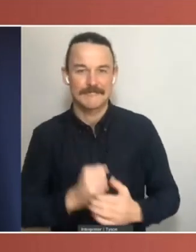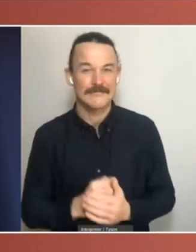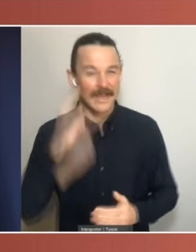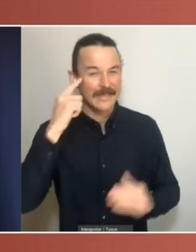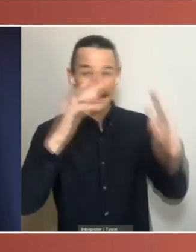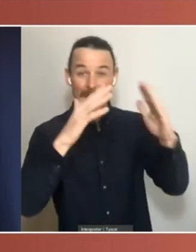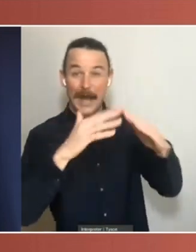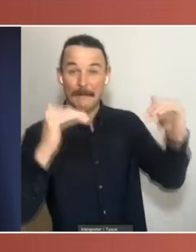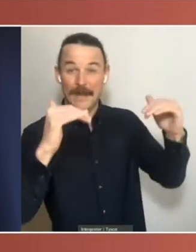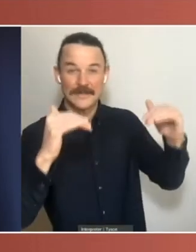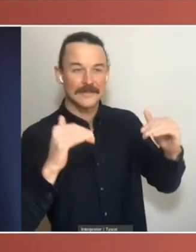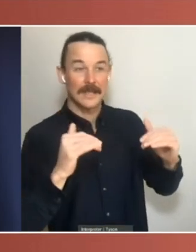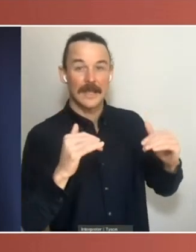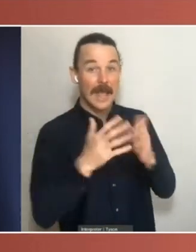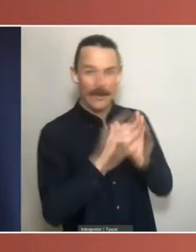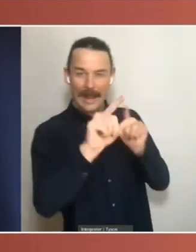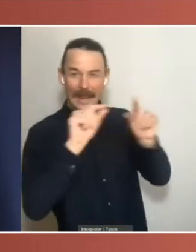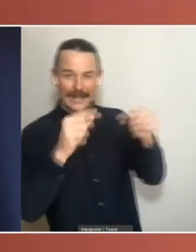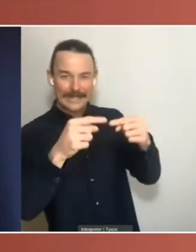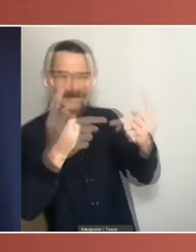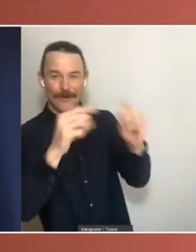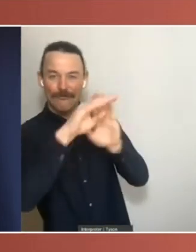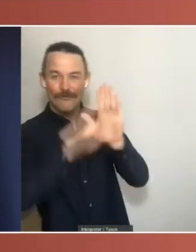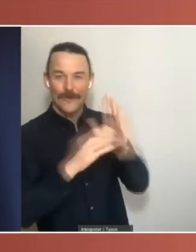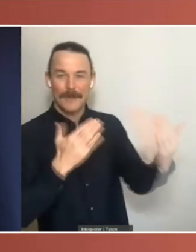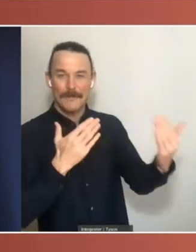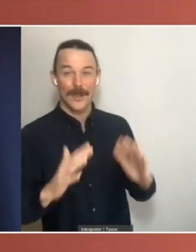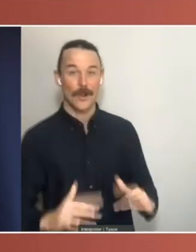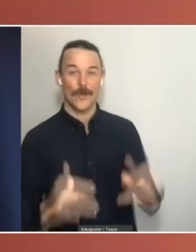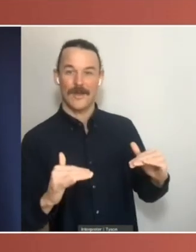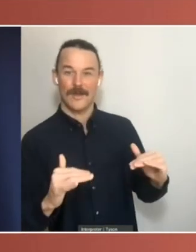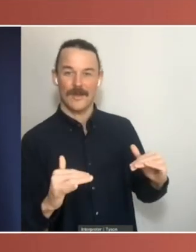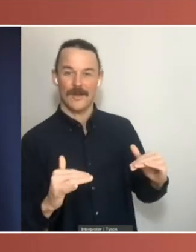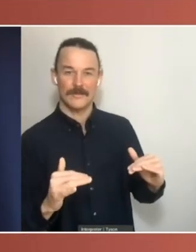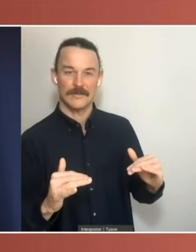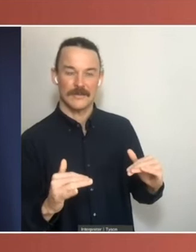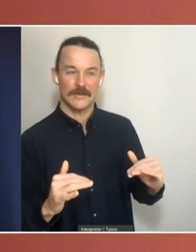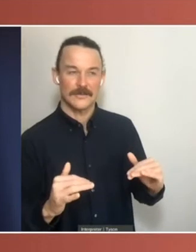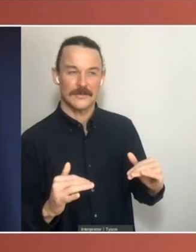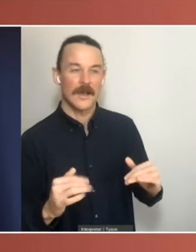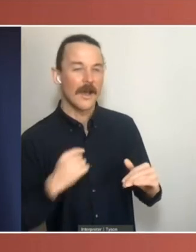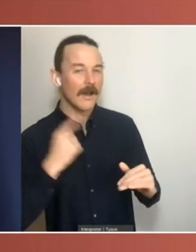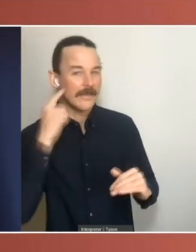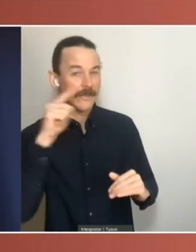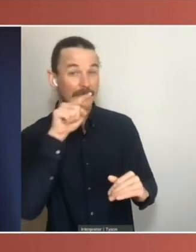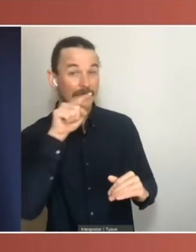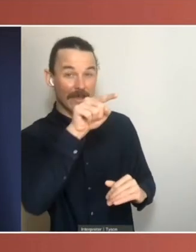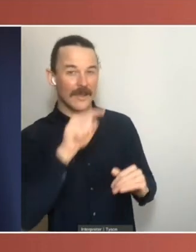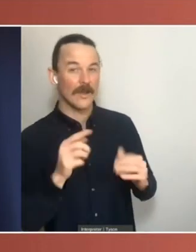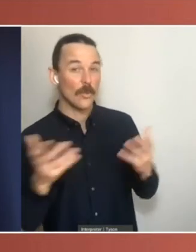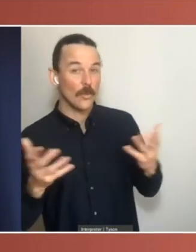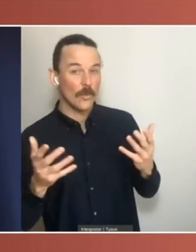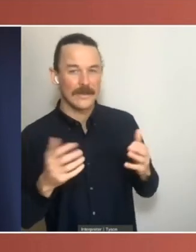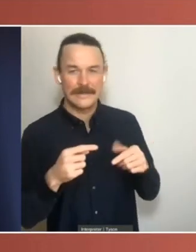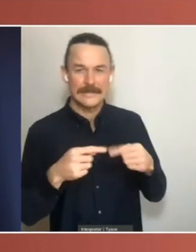sometimes with less initial focus on them, are places where different ways of doing democracy and